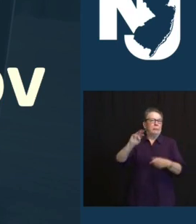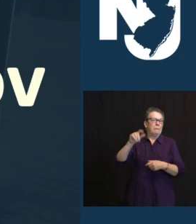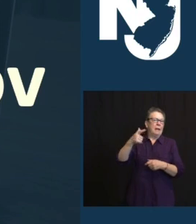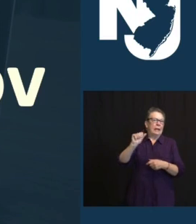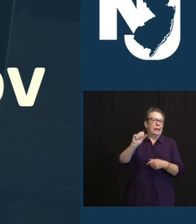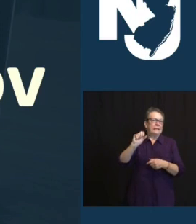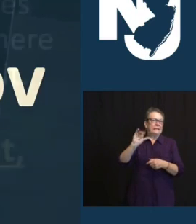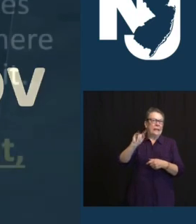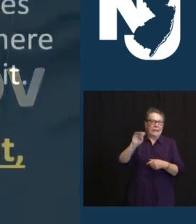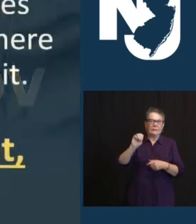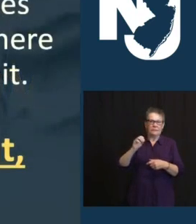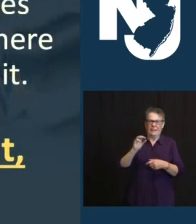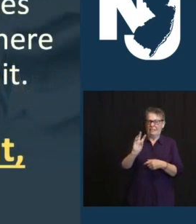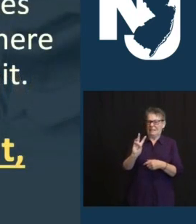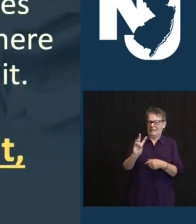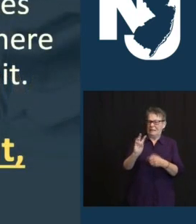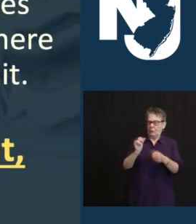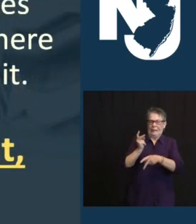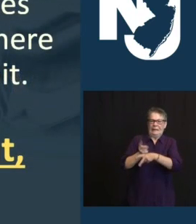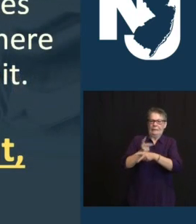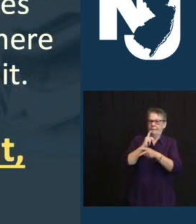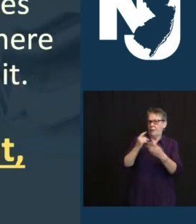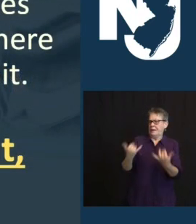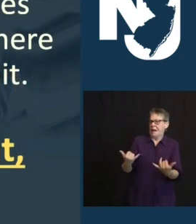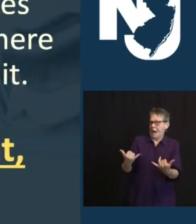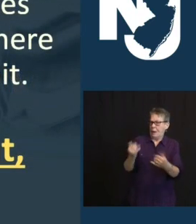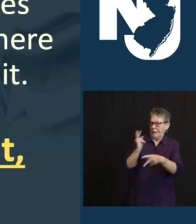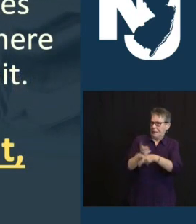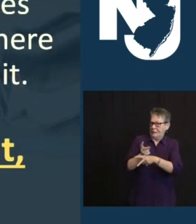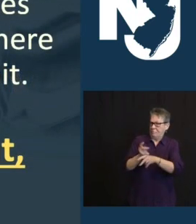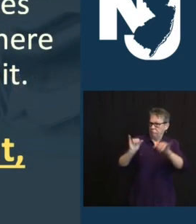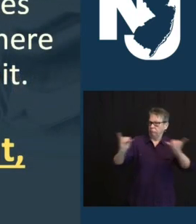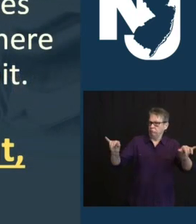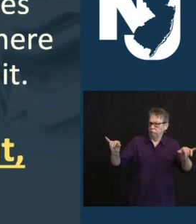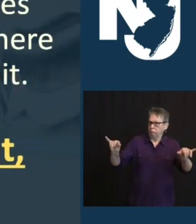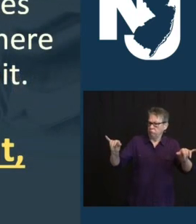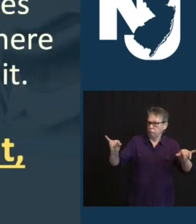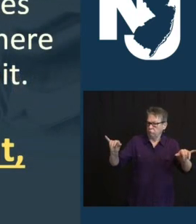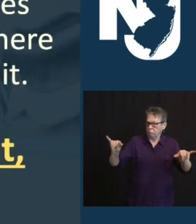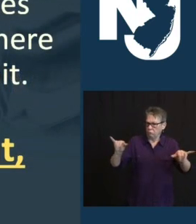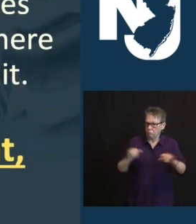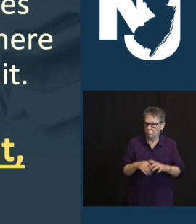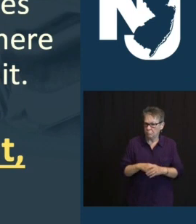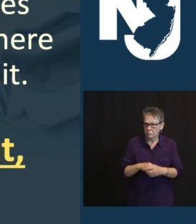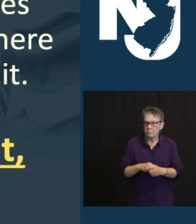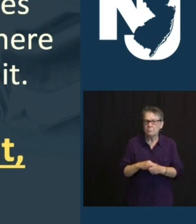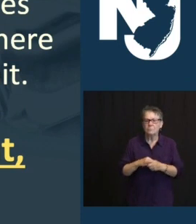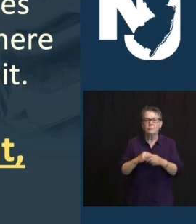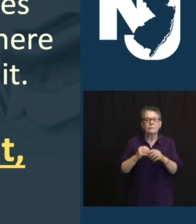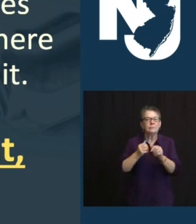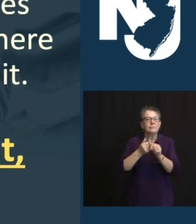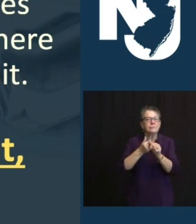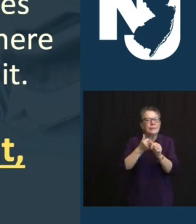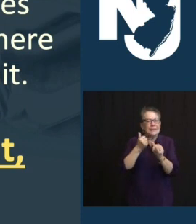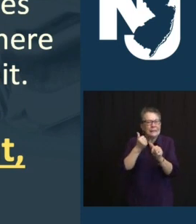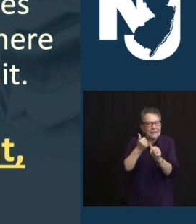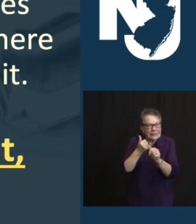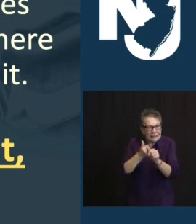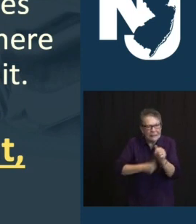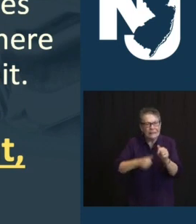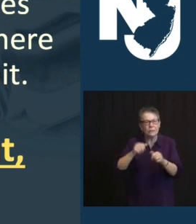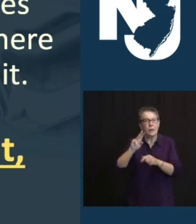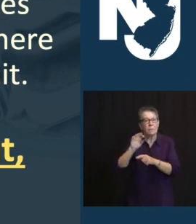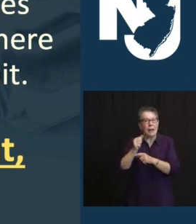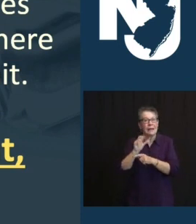A NOTE ON EACH OF THE MEGASITES. EACH MEGASITE IS PROPERLY STOCKED DAILY TO ADMINISTER TO EVERY PERSON WHO HAS AN